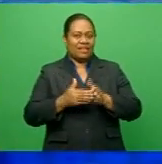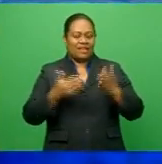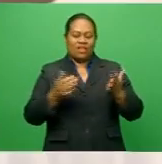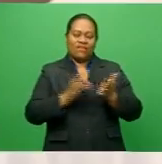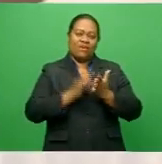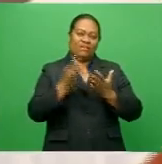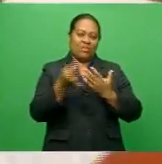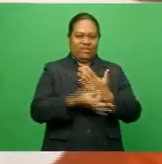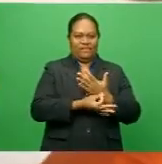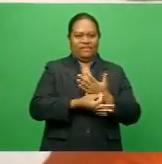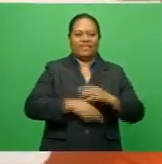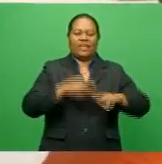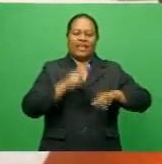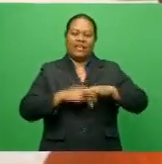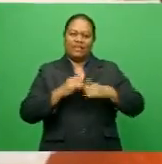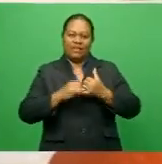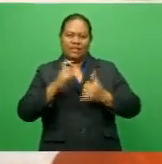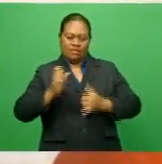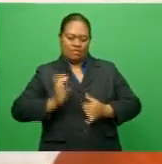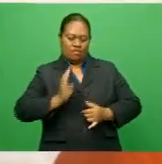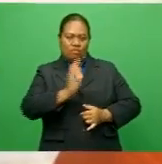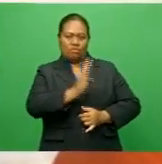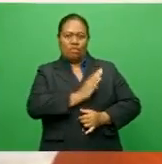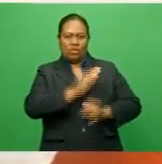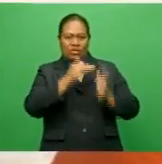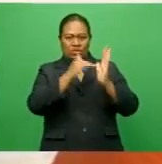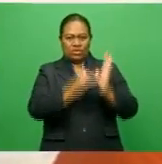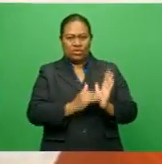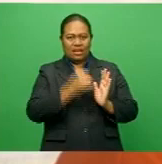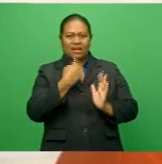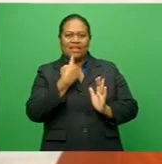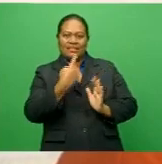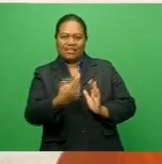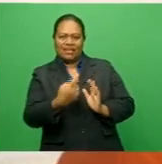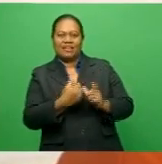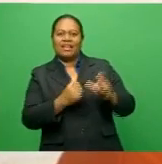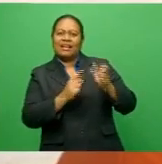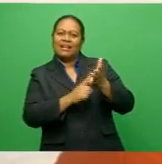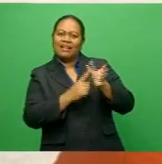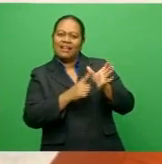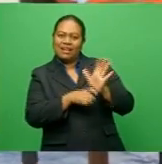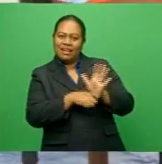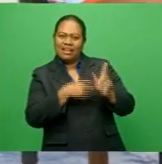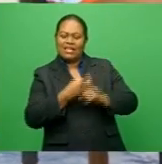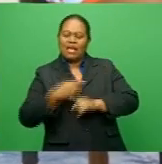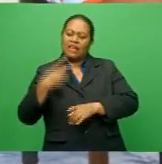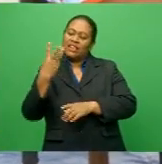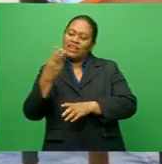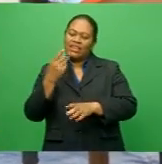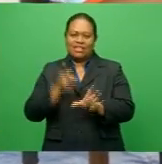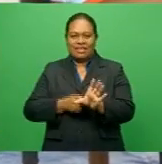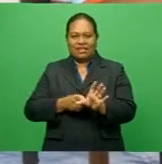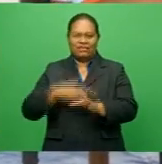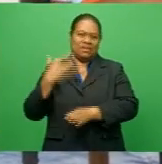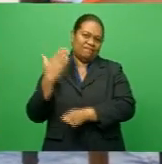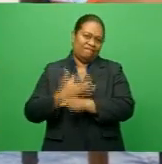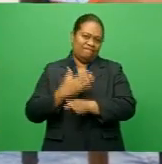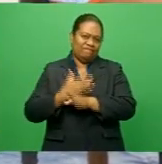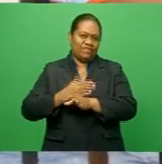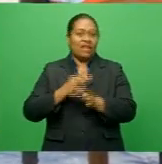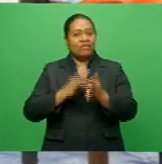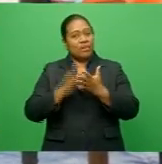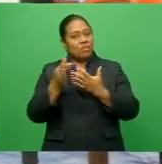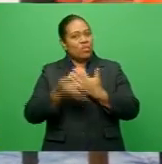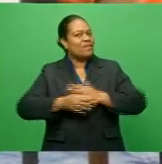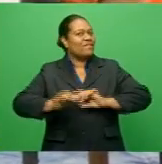February. FSC Board Chair Vishnu Mohan, in his statement, says Clark was employed for three years, which expired in February